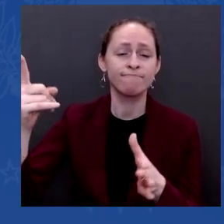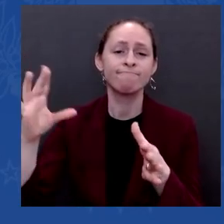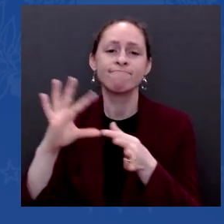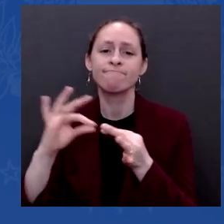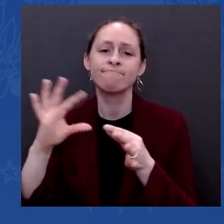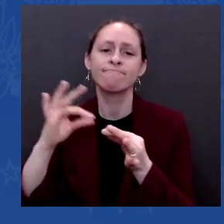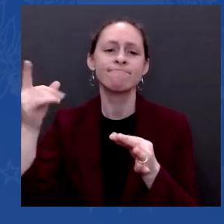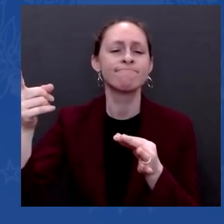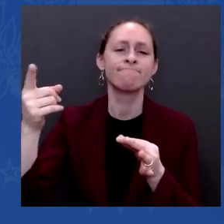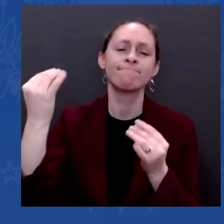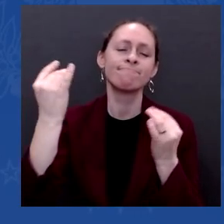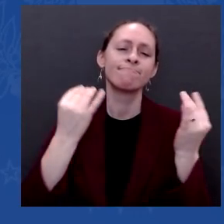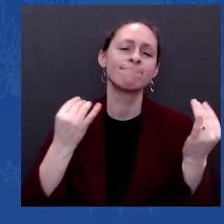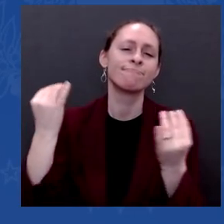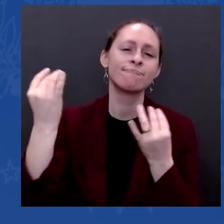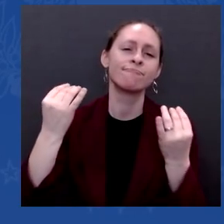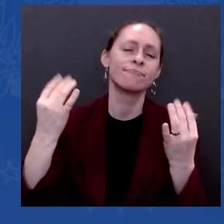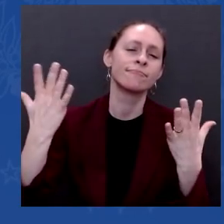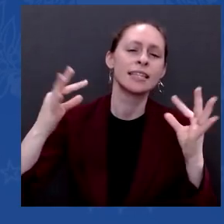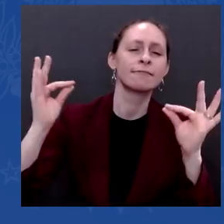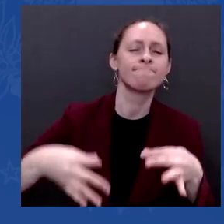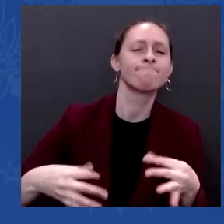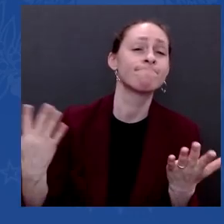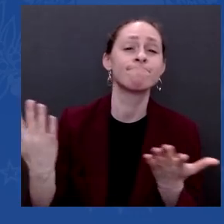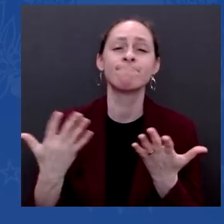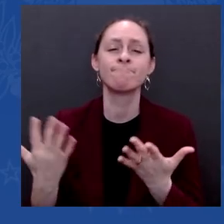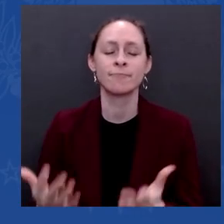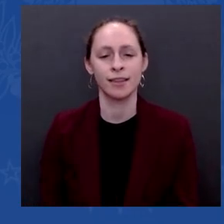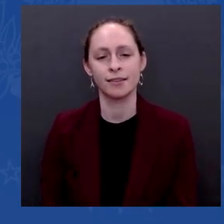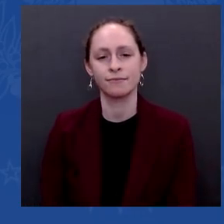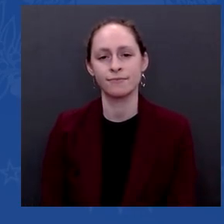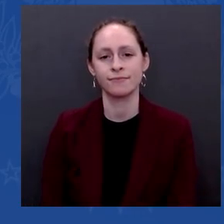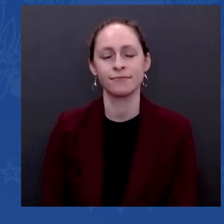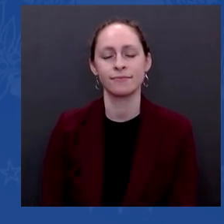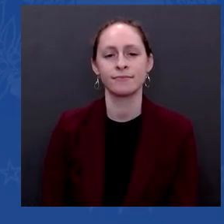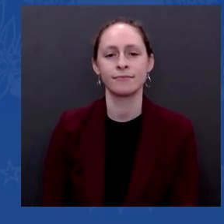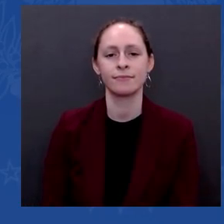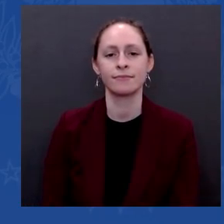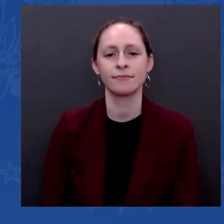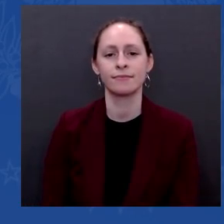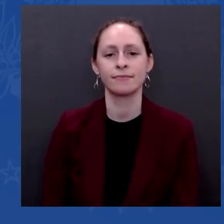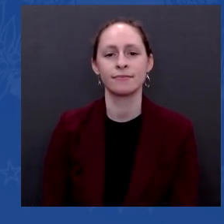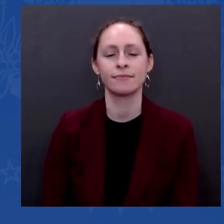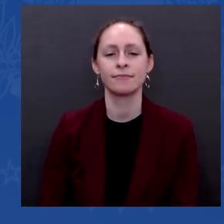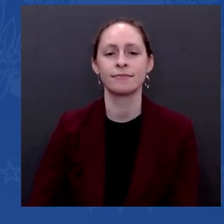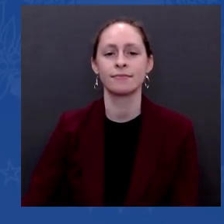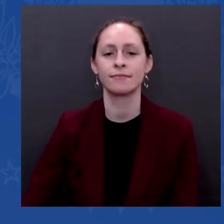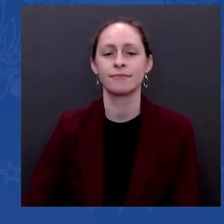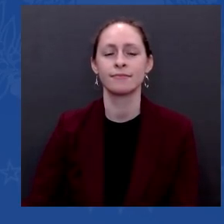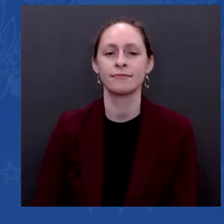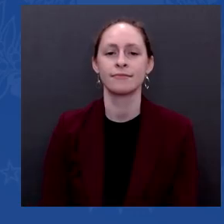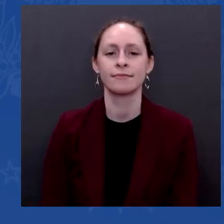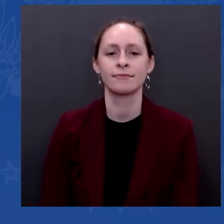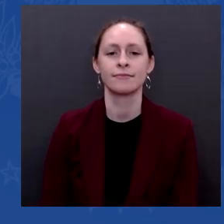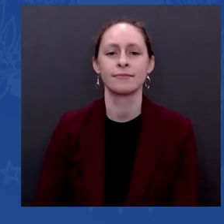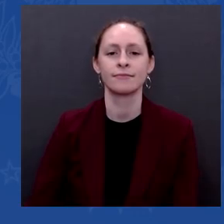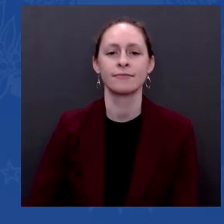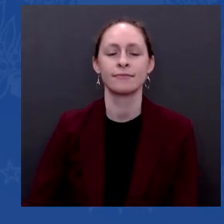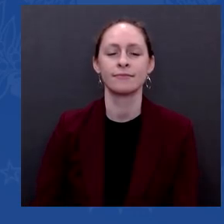They were all, for the most quote, they were all, for the most part, content with the speed at which they weren't doing anything.